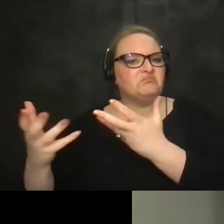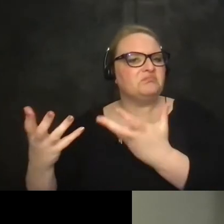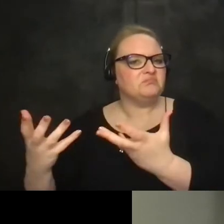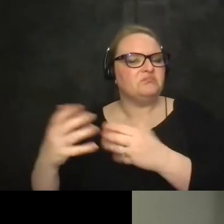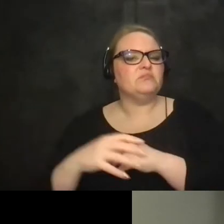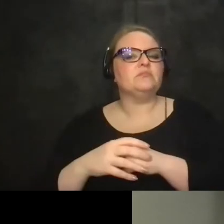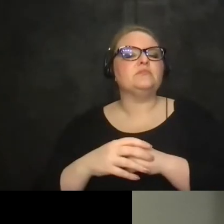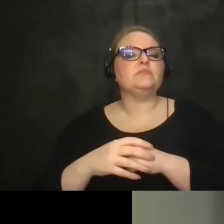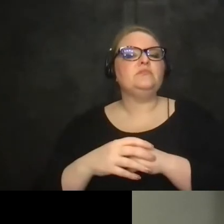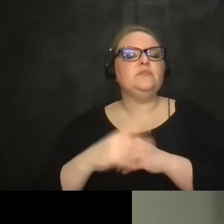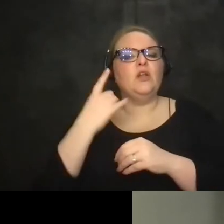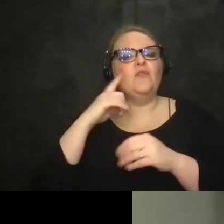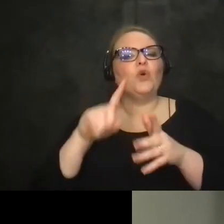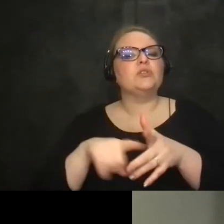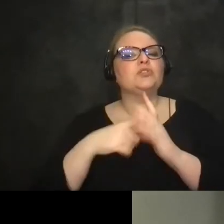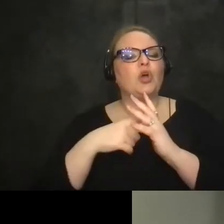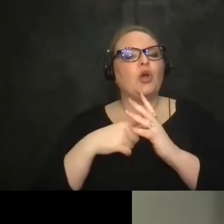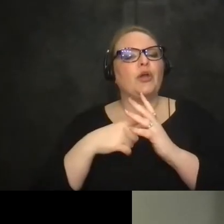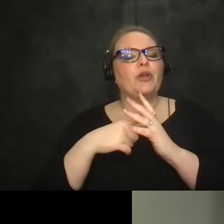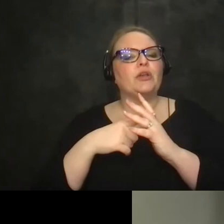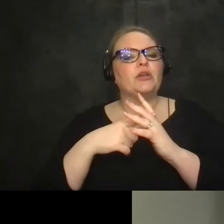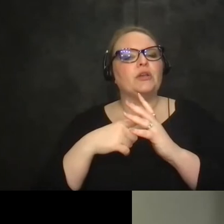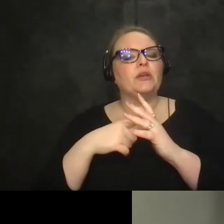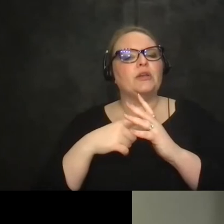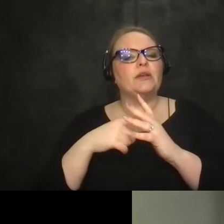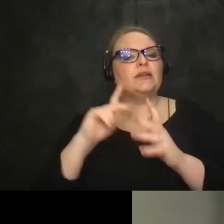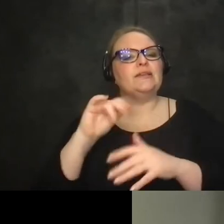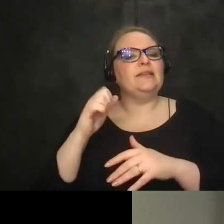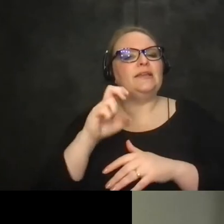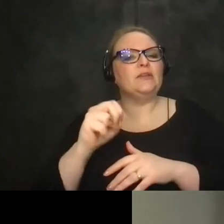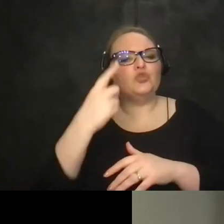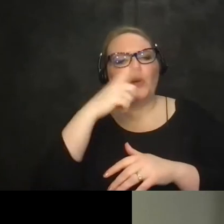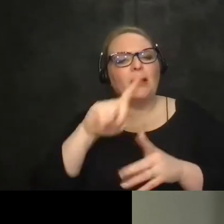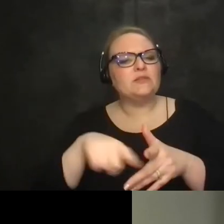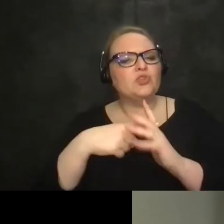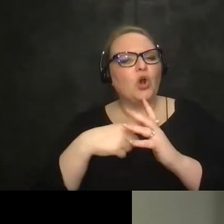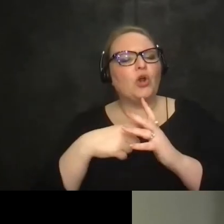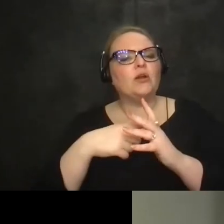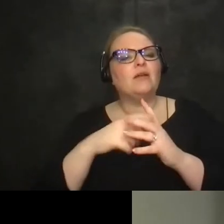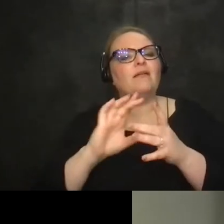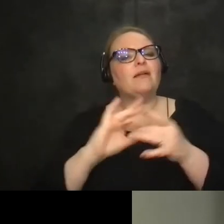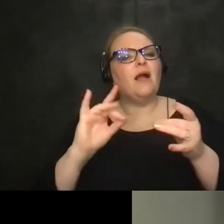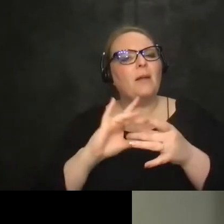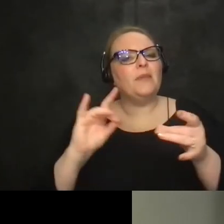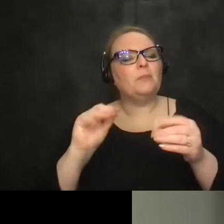so let's just start off and i'm maybe keen maybe you could just kick us off can you just comment and provide just any